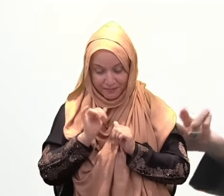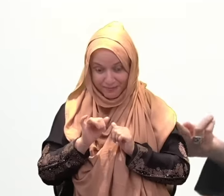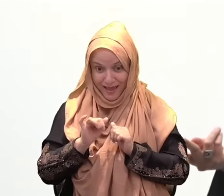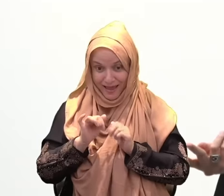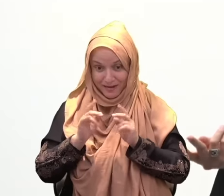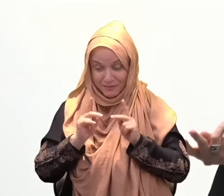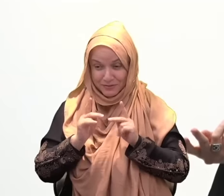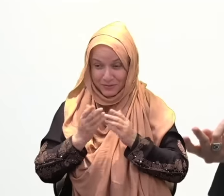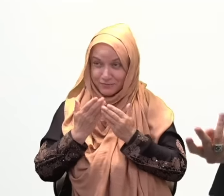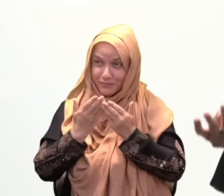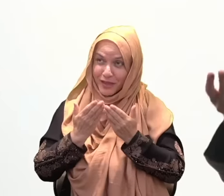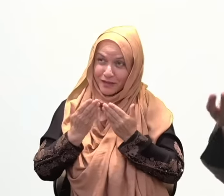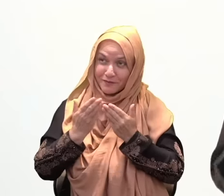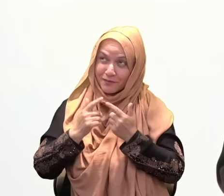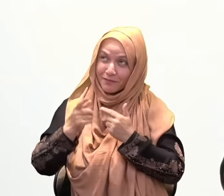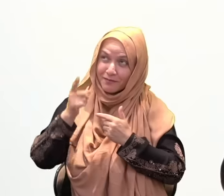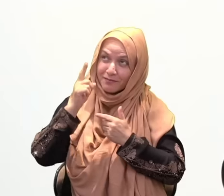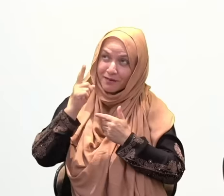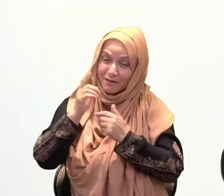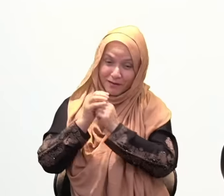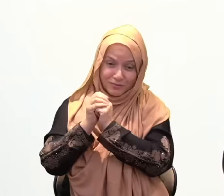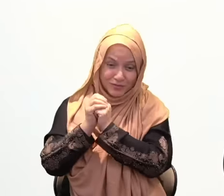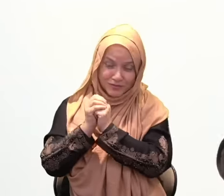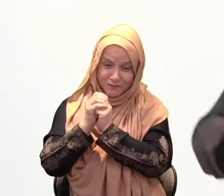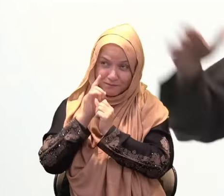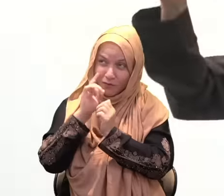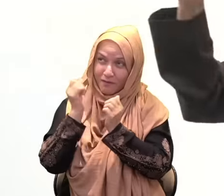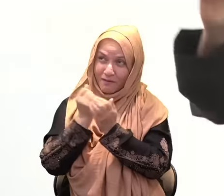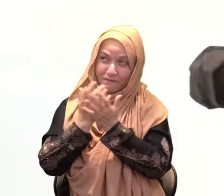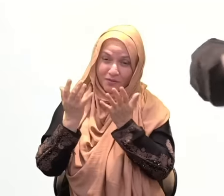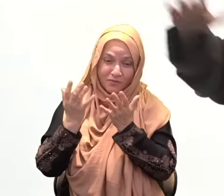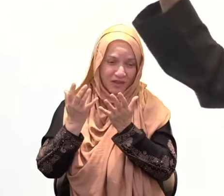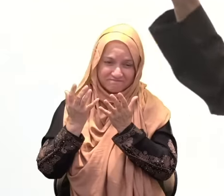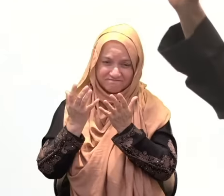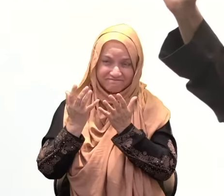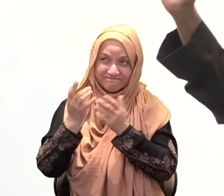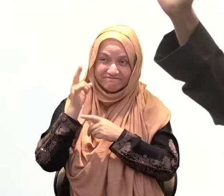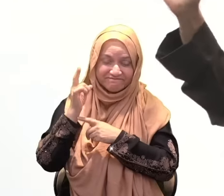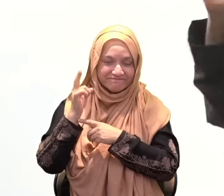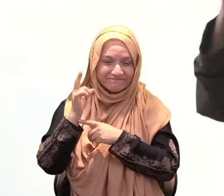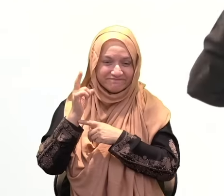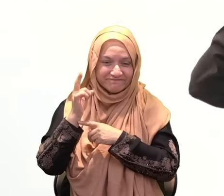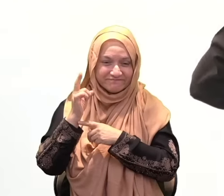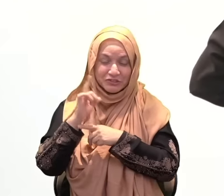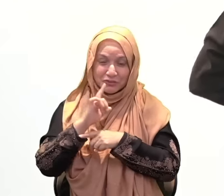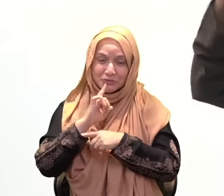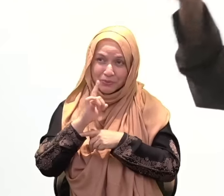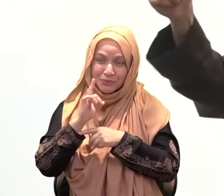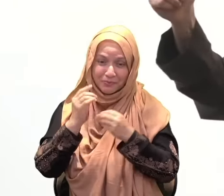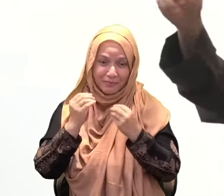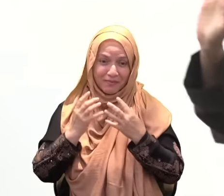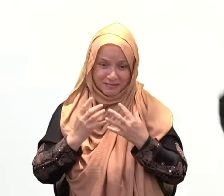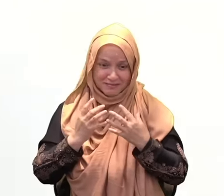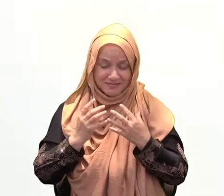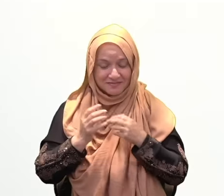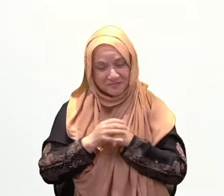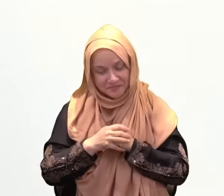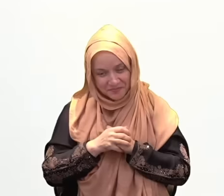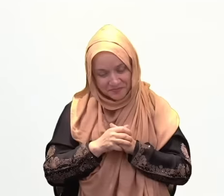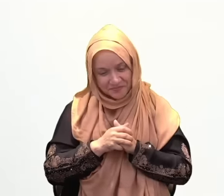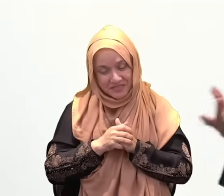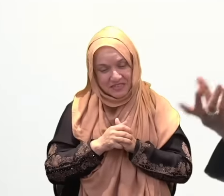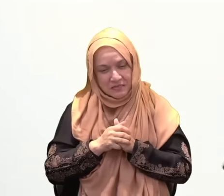That's not being naive. That's not being reckless. The Prophet salallahu alayhi sallam said Oh no more no need to do anything else. No that's seeing something good and saying